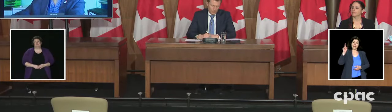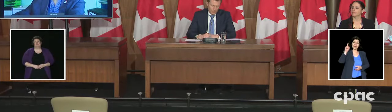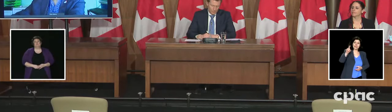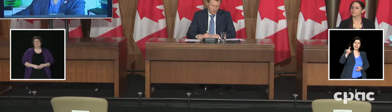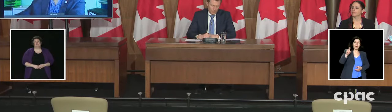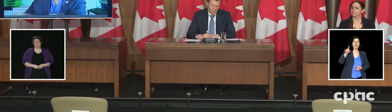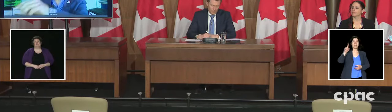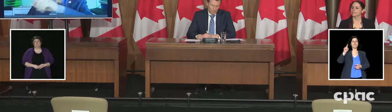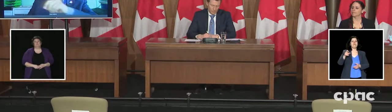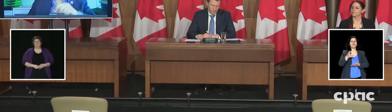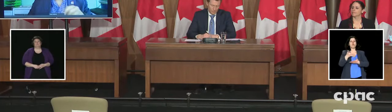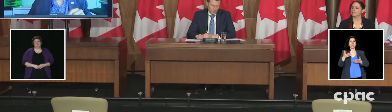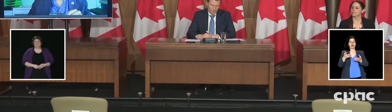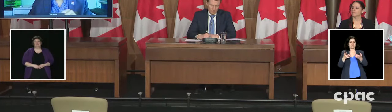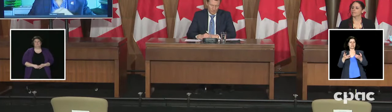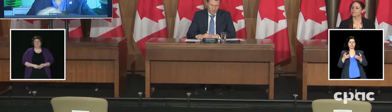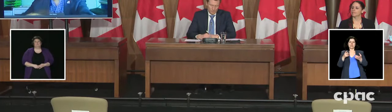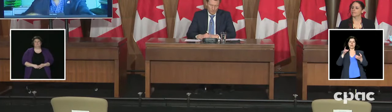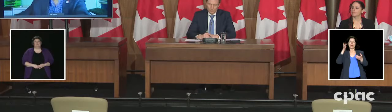a question on your device.